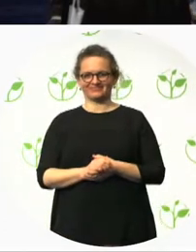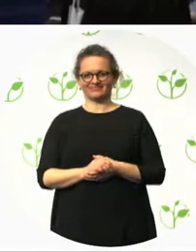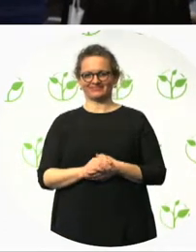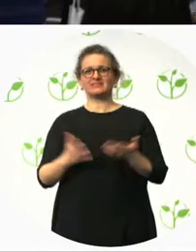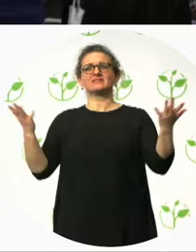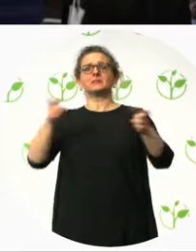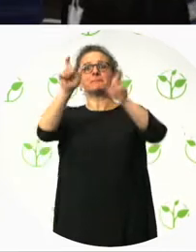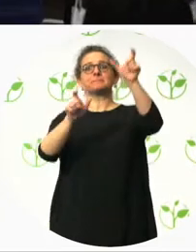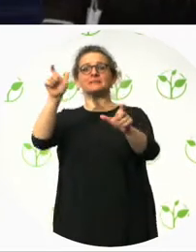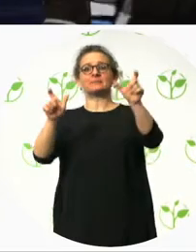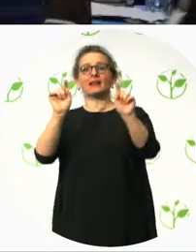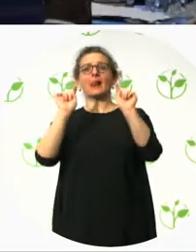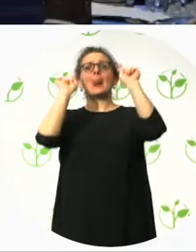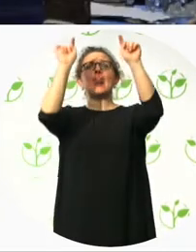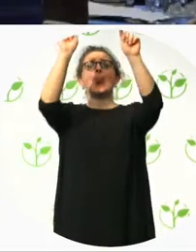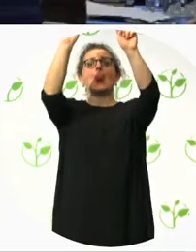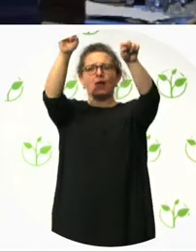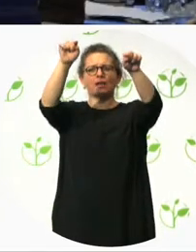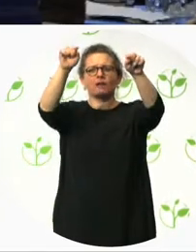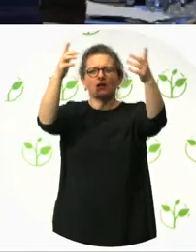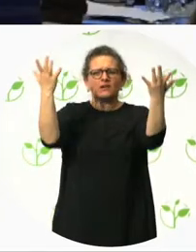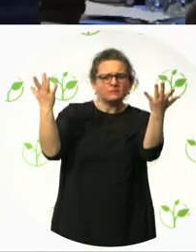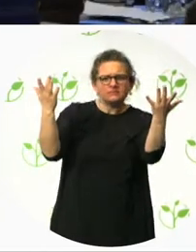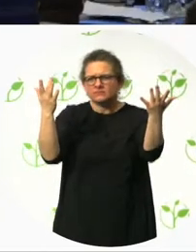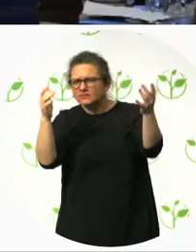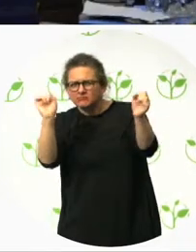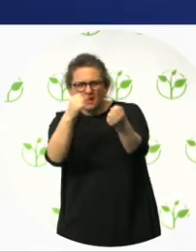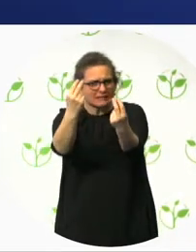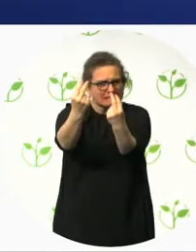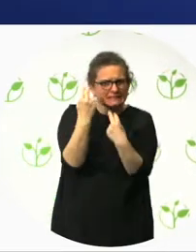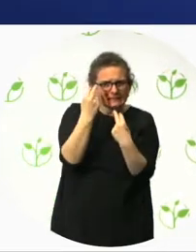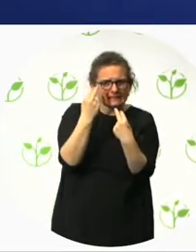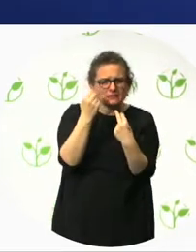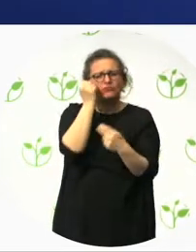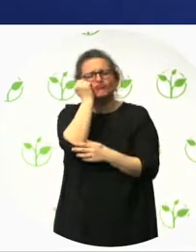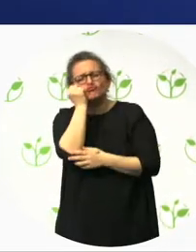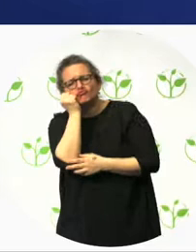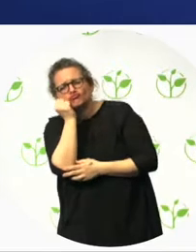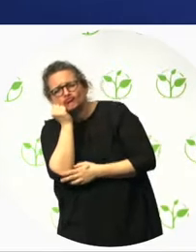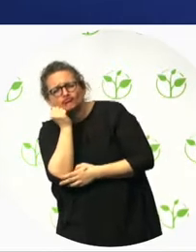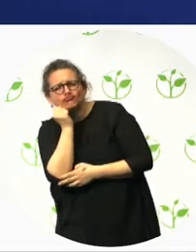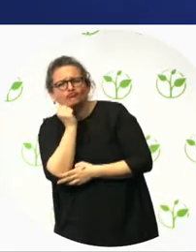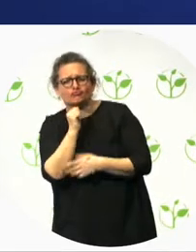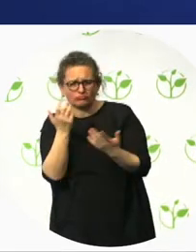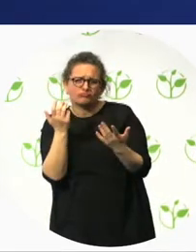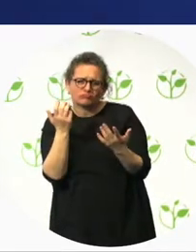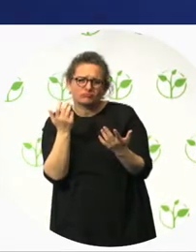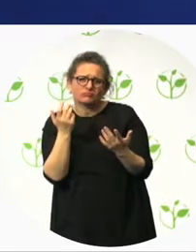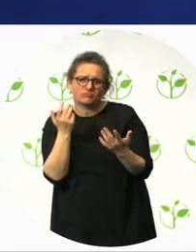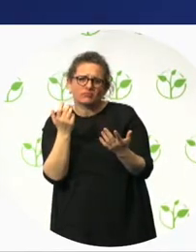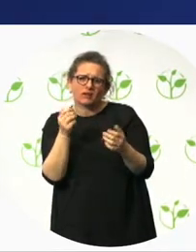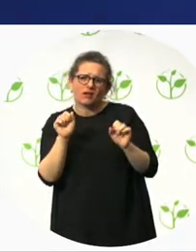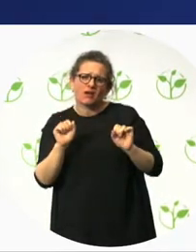you. Any chance of coming up and talking to us up here near the front? We have some surprises